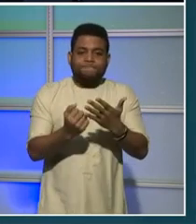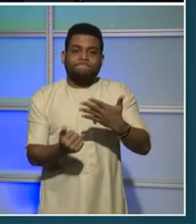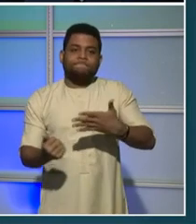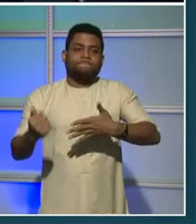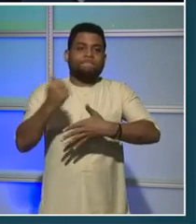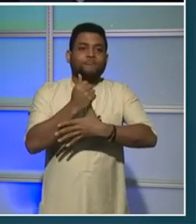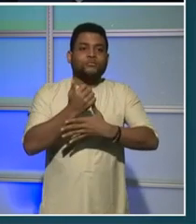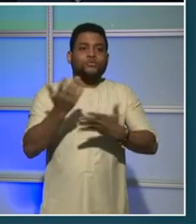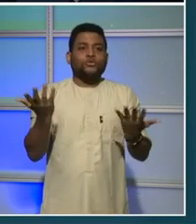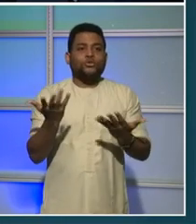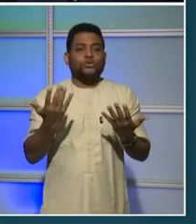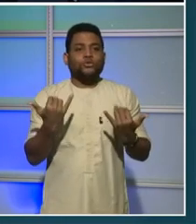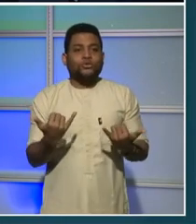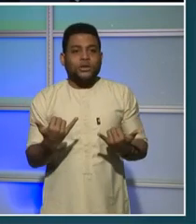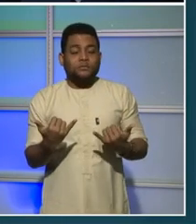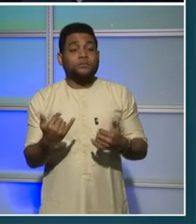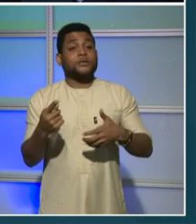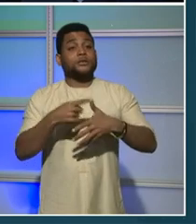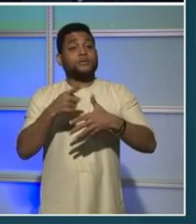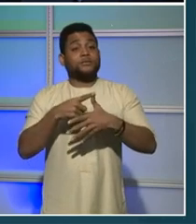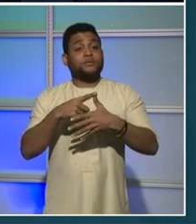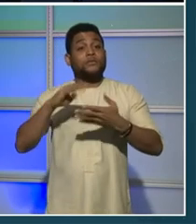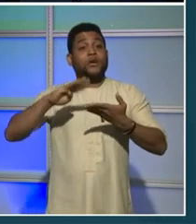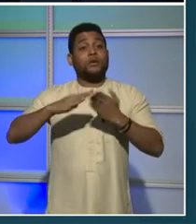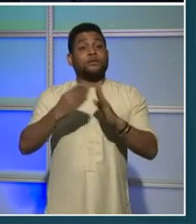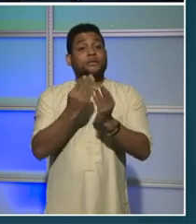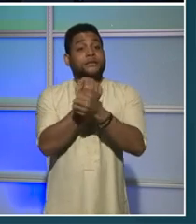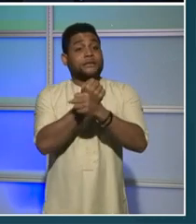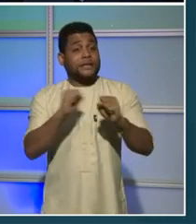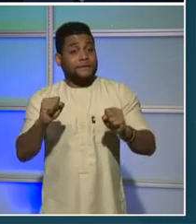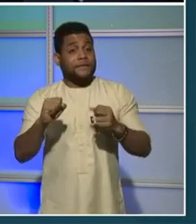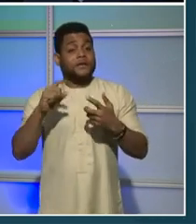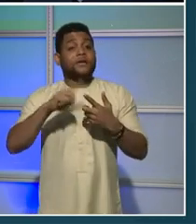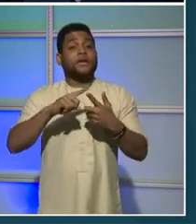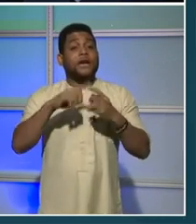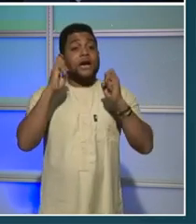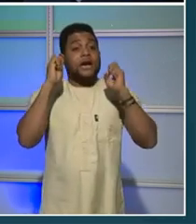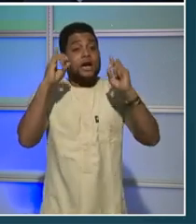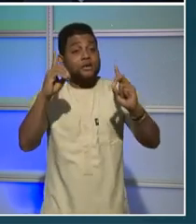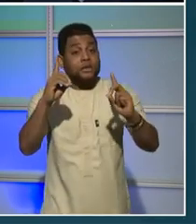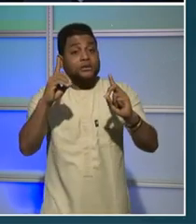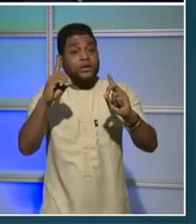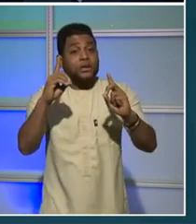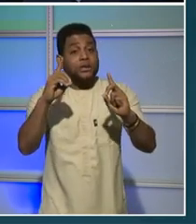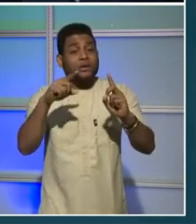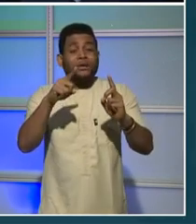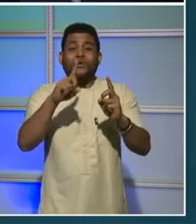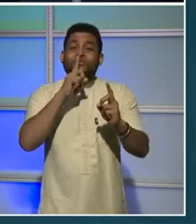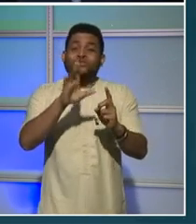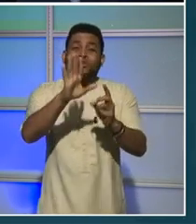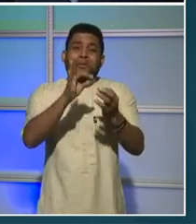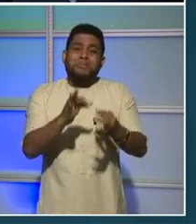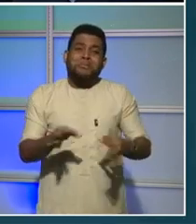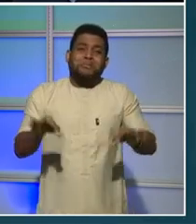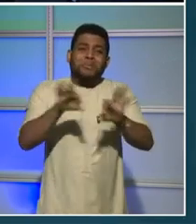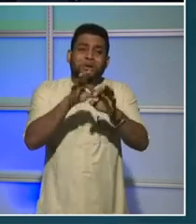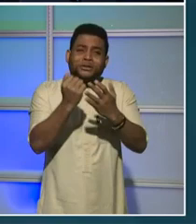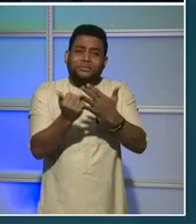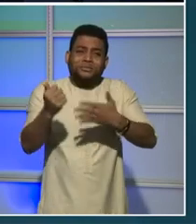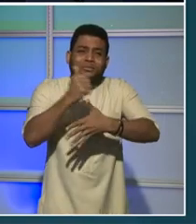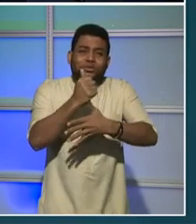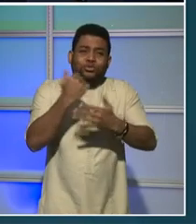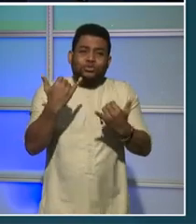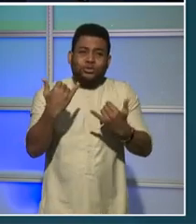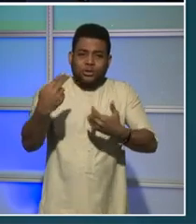are. Is it public safety? Is it education? What is your top priority? Why did you come today to share your budget priorities with the mayor?